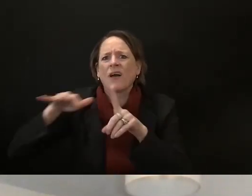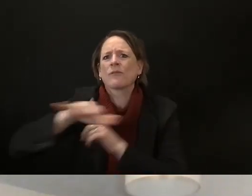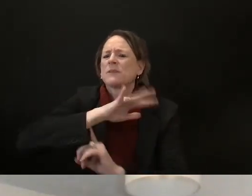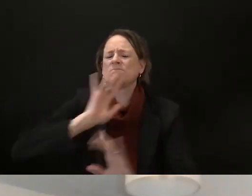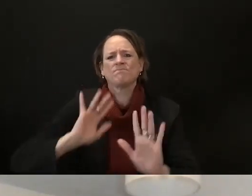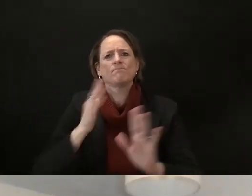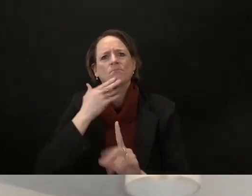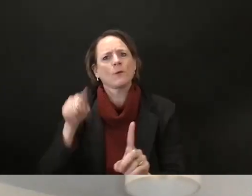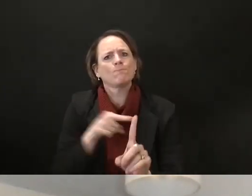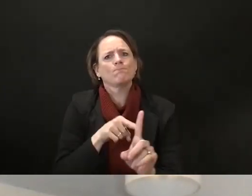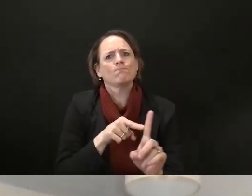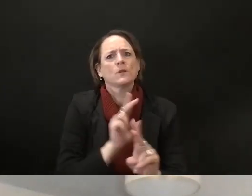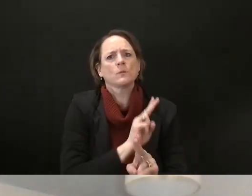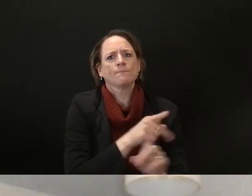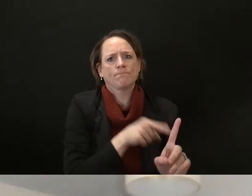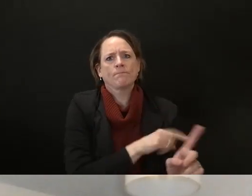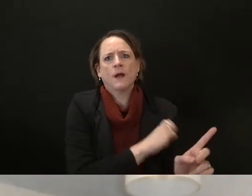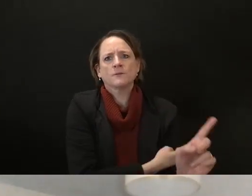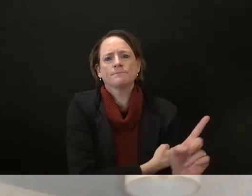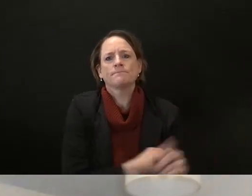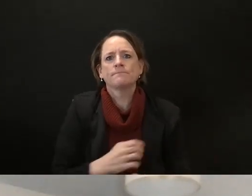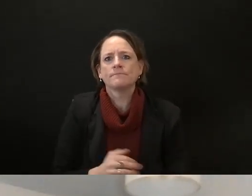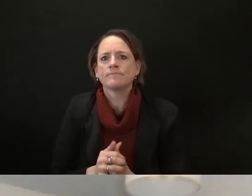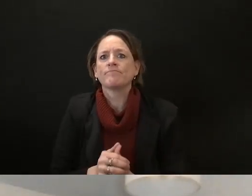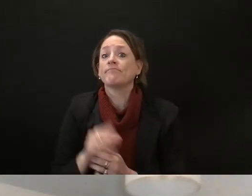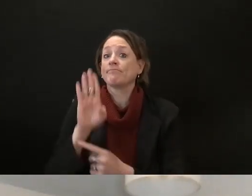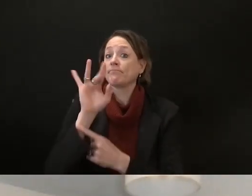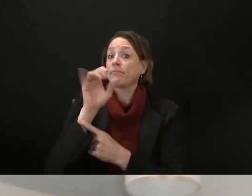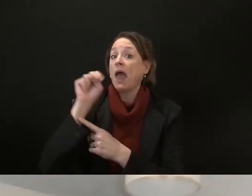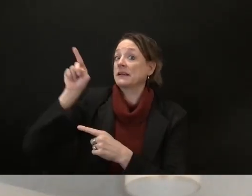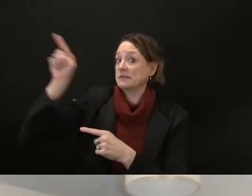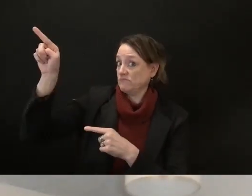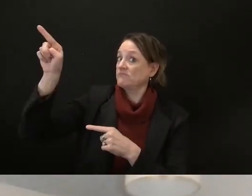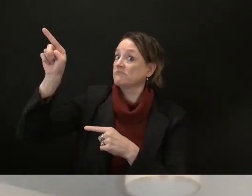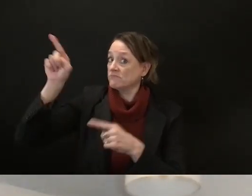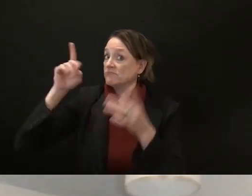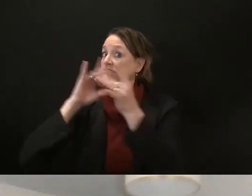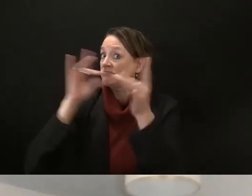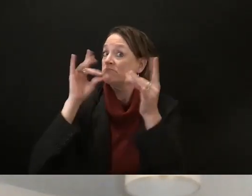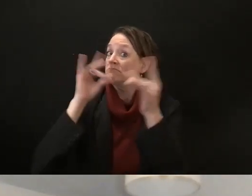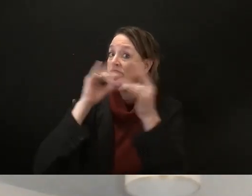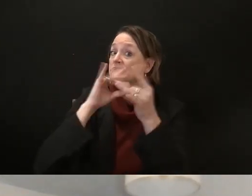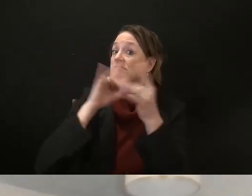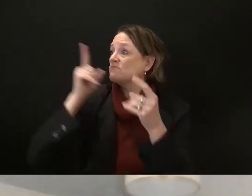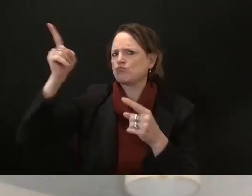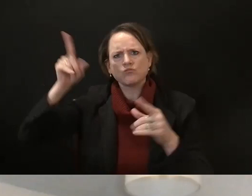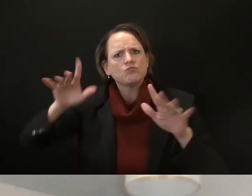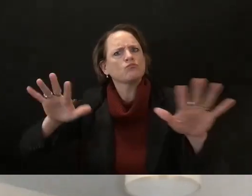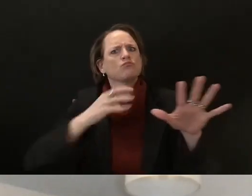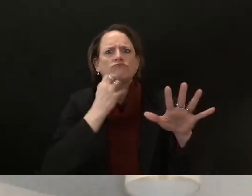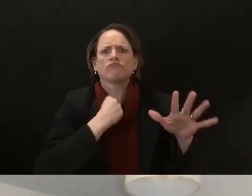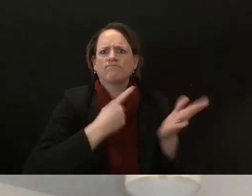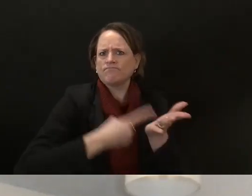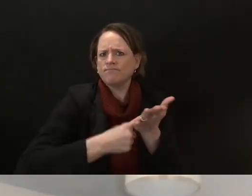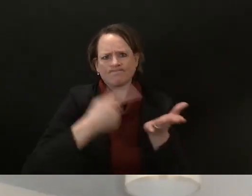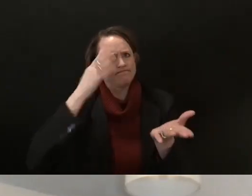address uh man-made climate change um i i can we can talk about that all night um but we